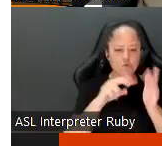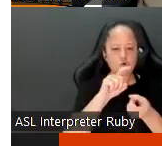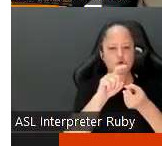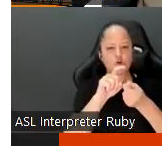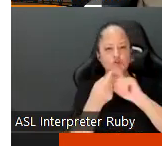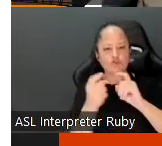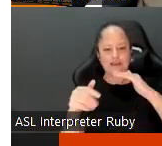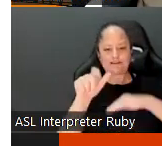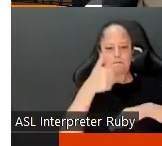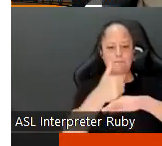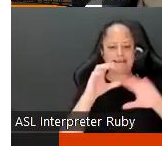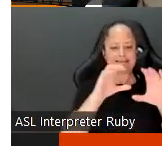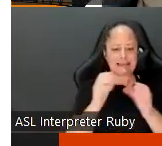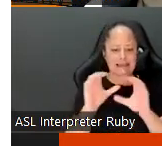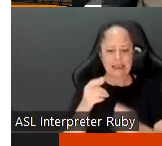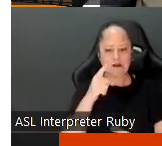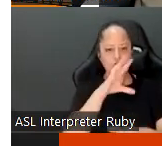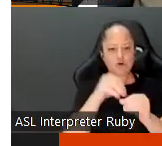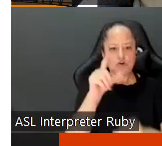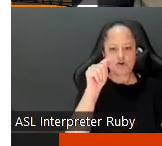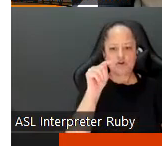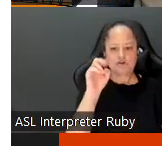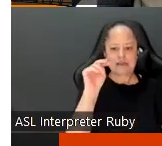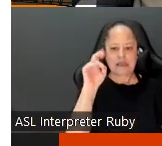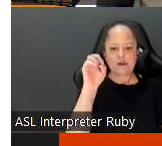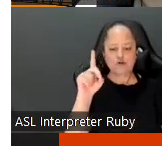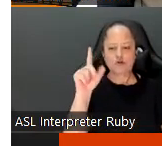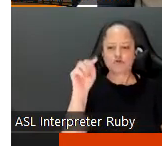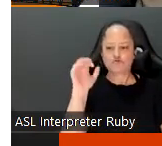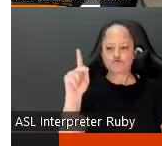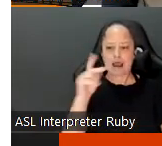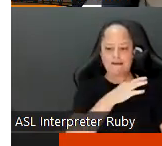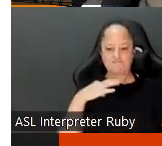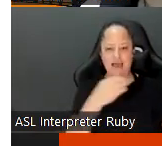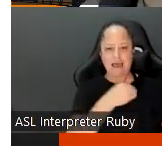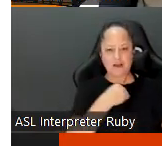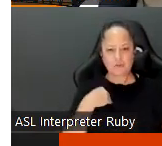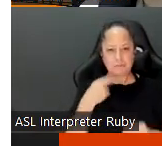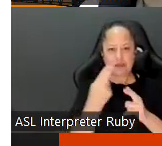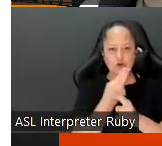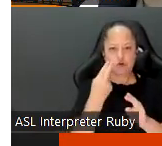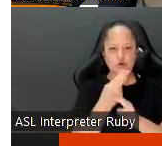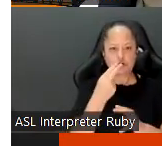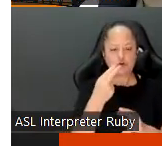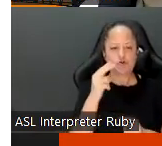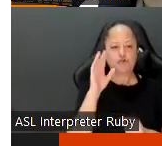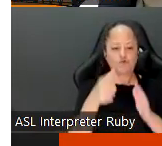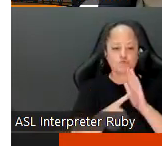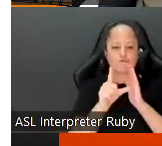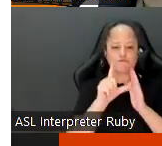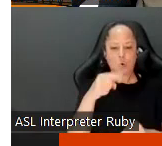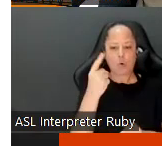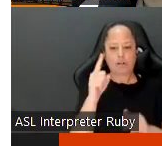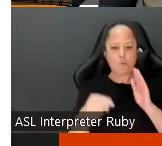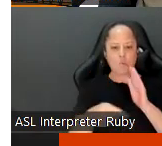on the category you're in so if you are a tenure track faculty member um you can use your uh peremptory review only once